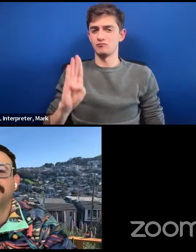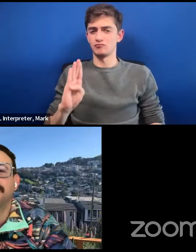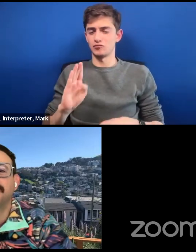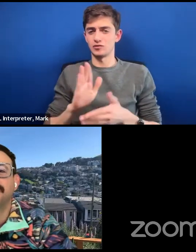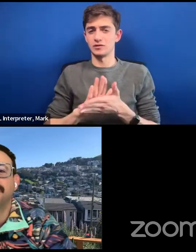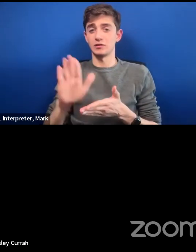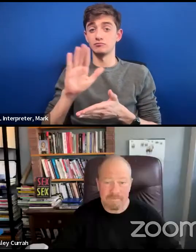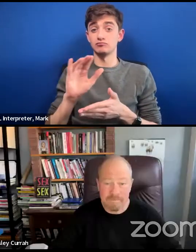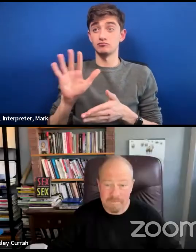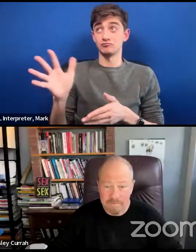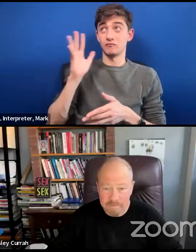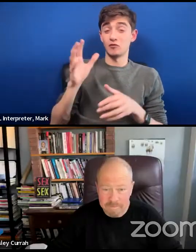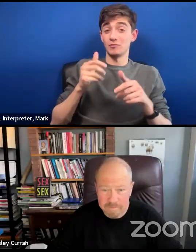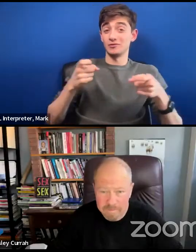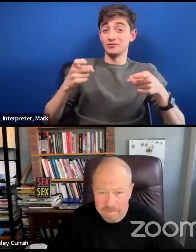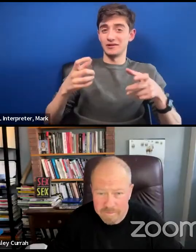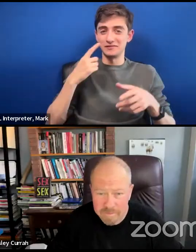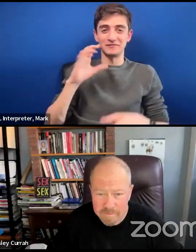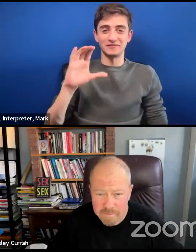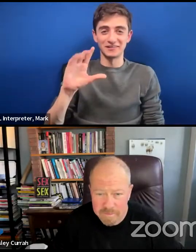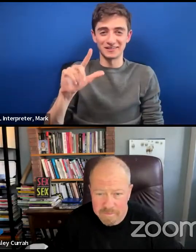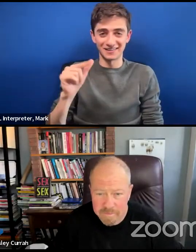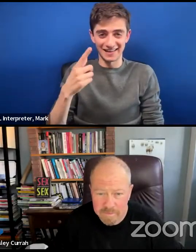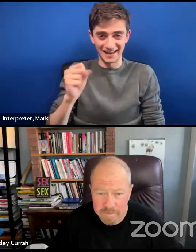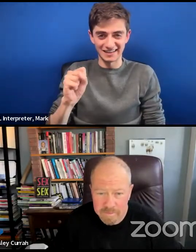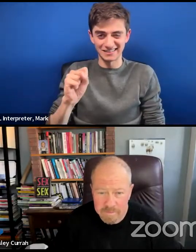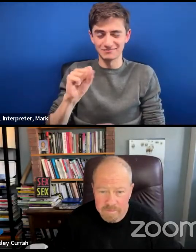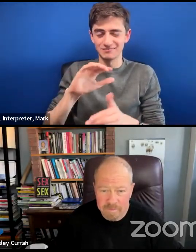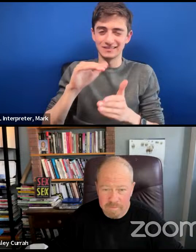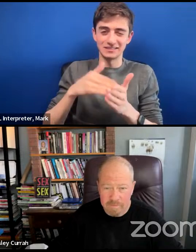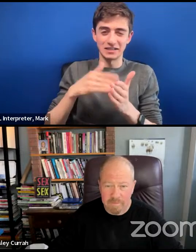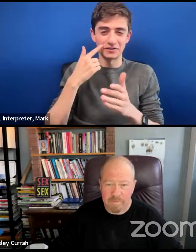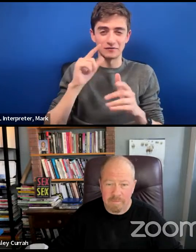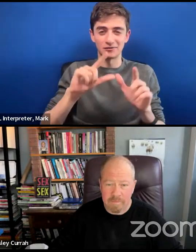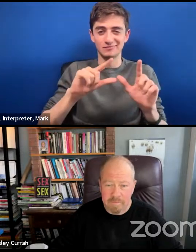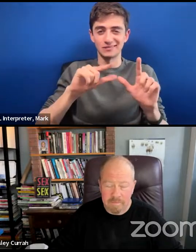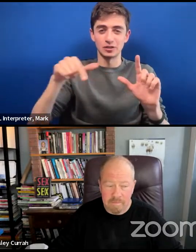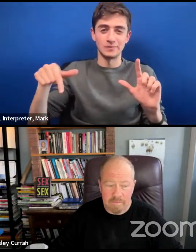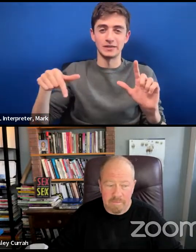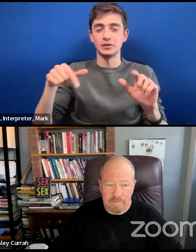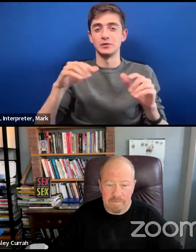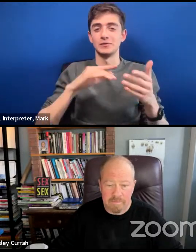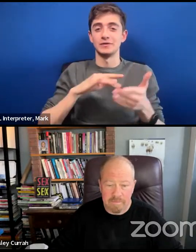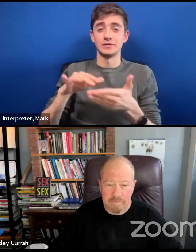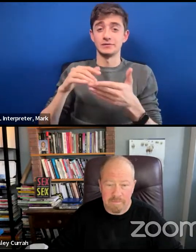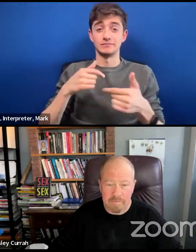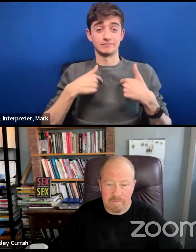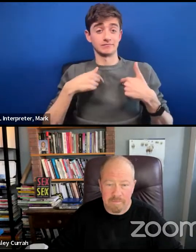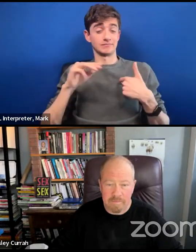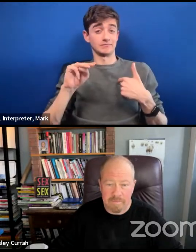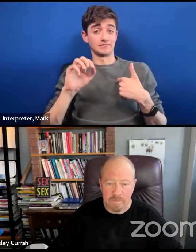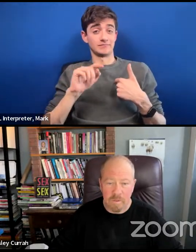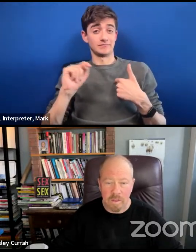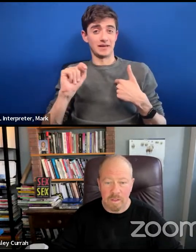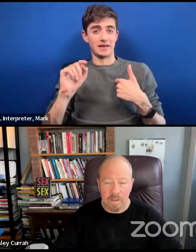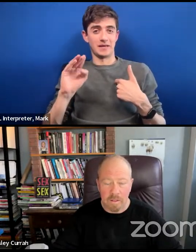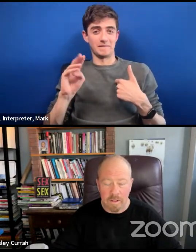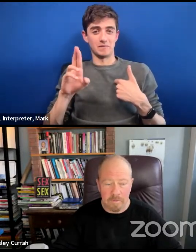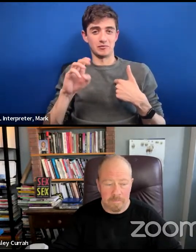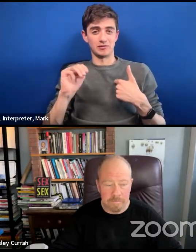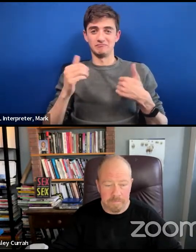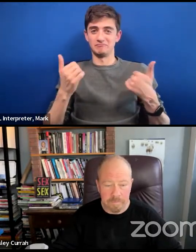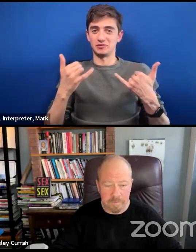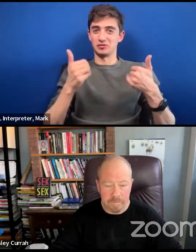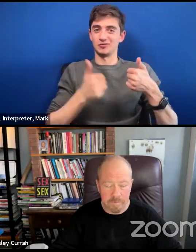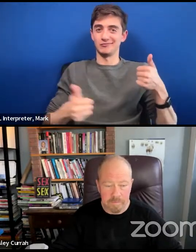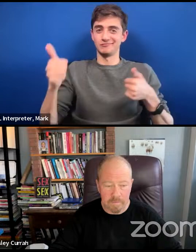Studies. I am Matt Brim, the current Executive Director of CLAG's and it's my pleasure to be